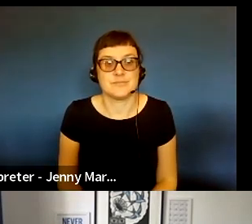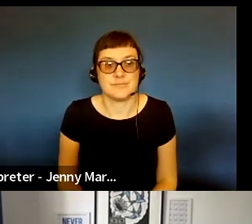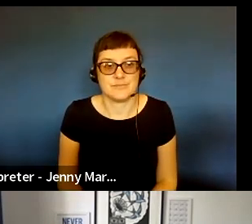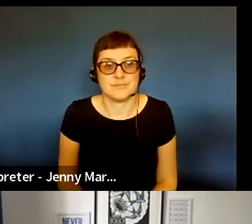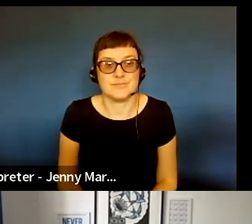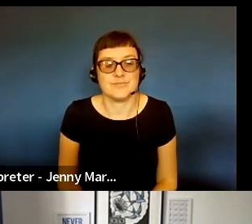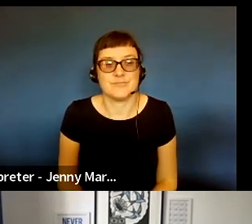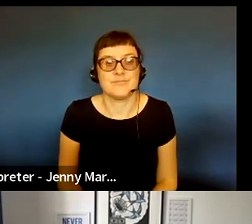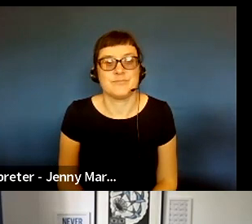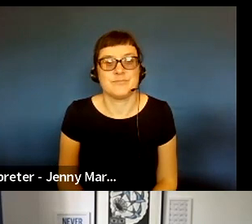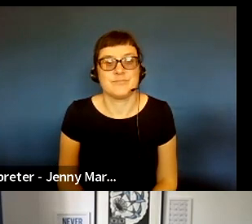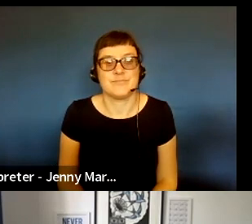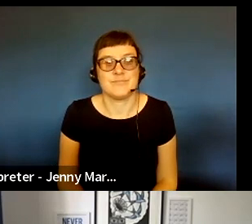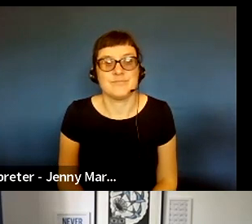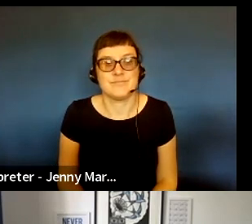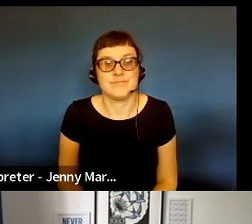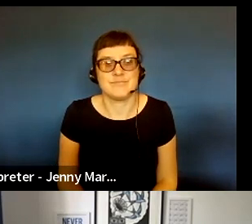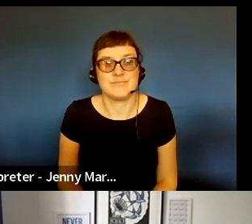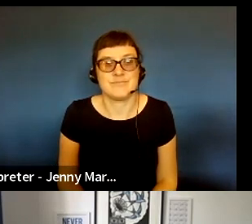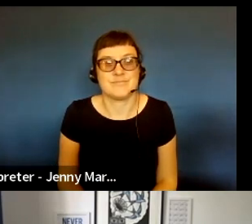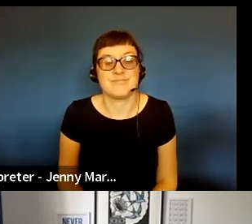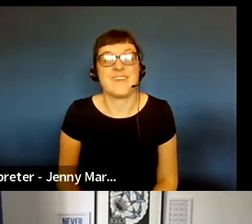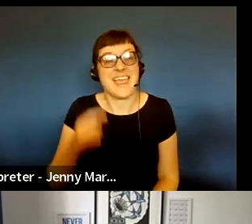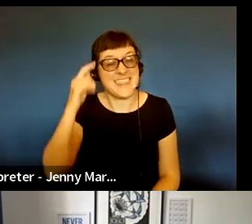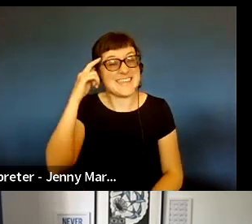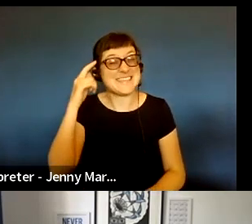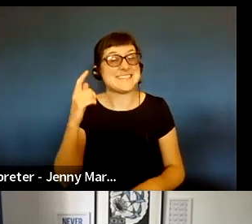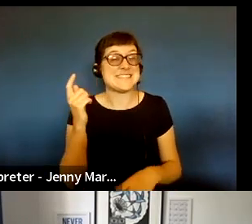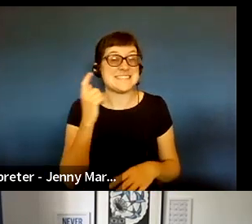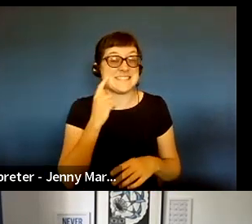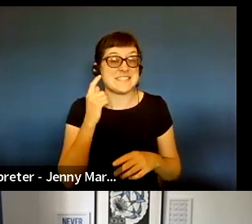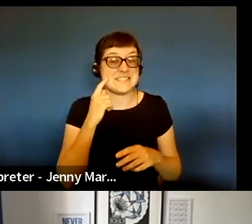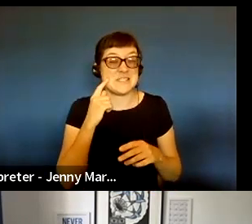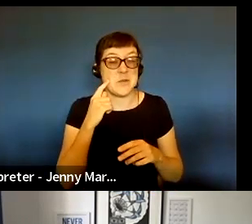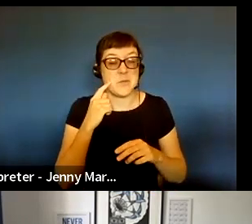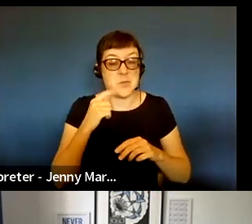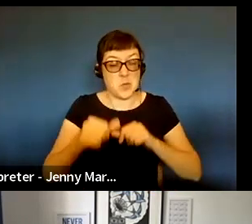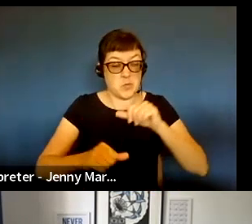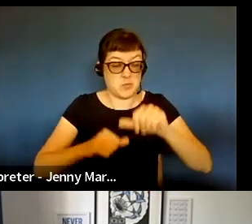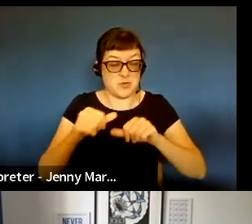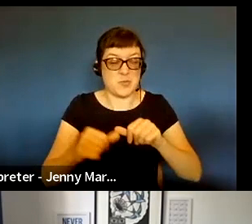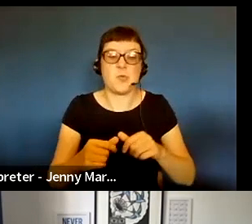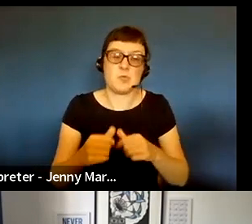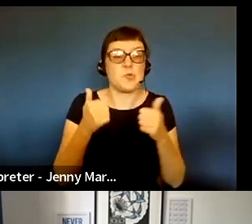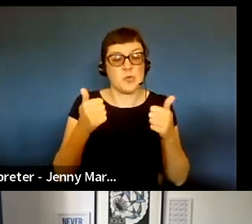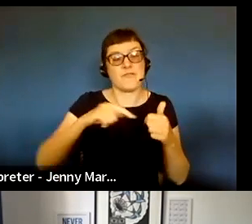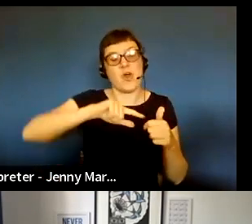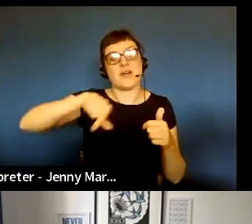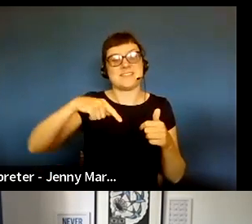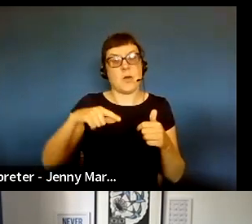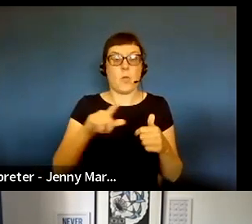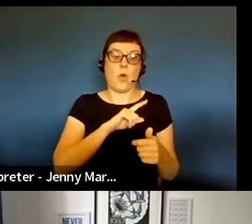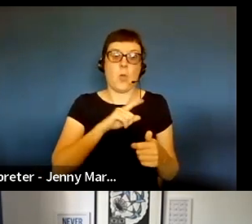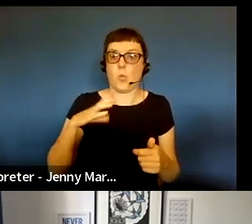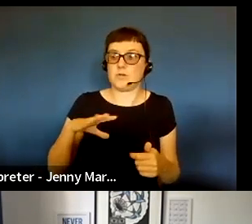I think that having a really simple form was. It was great for us, because as other people touch on one of the reasons we wanted to do the random